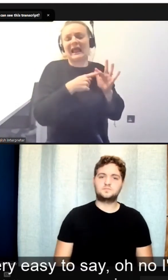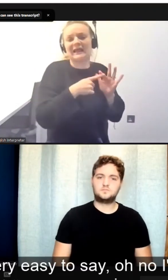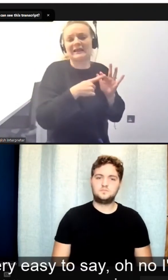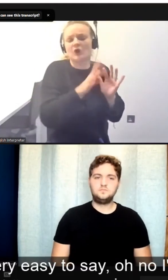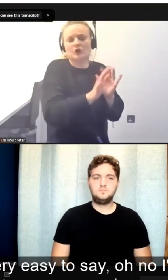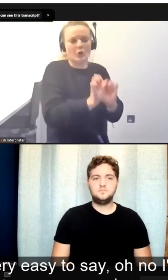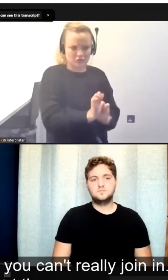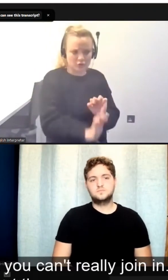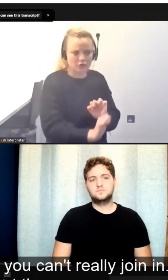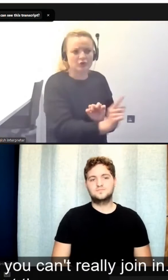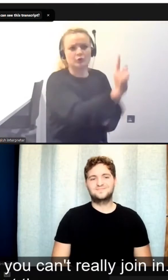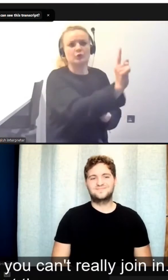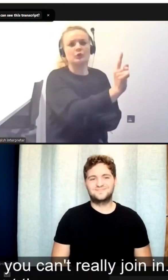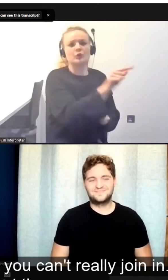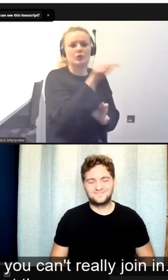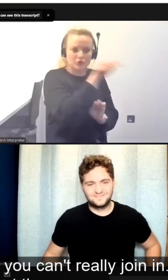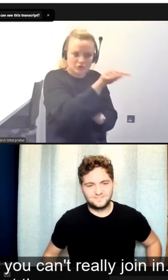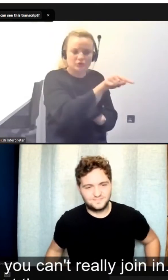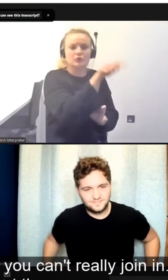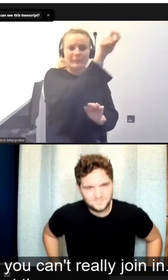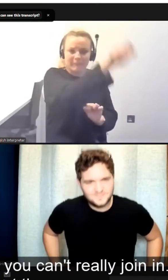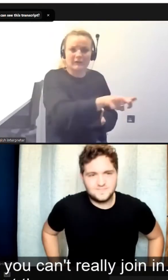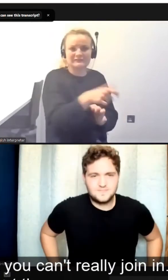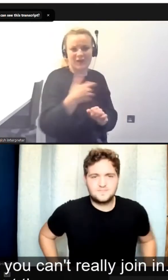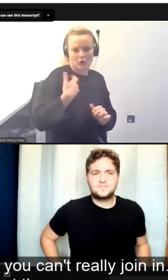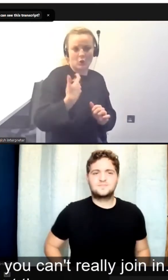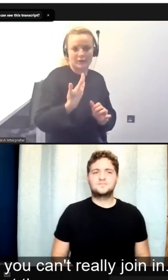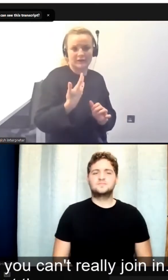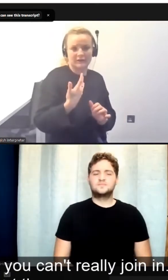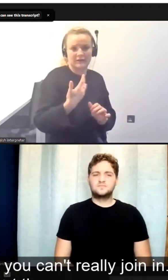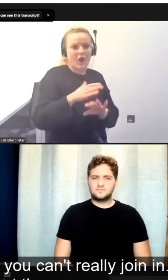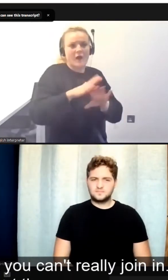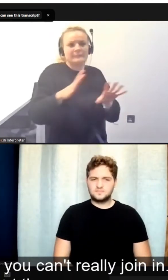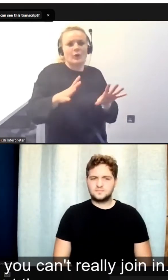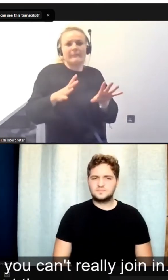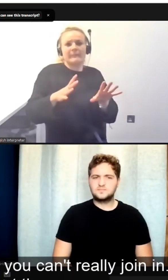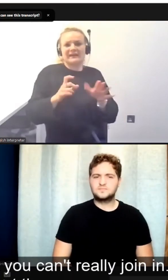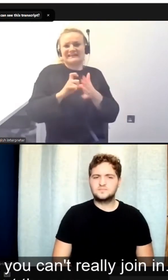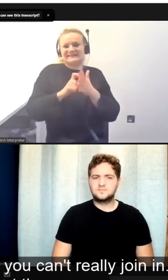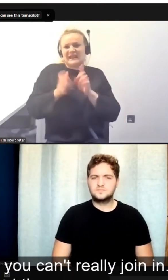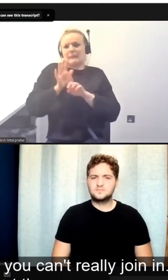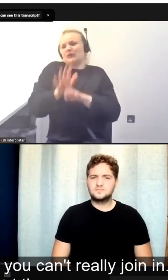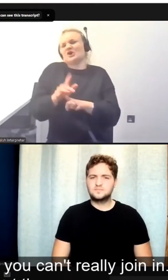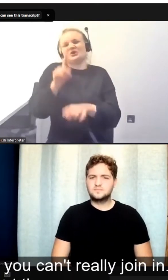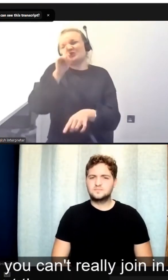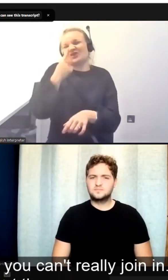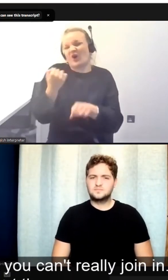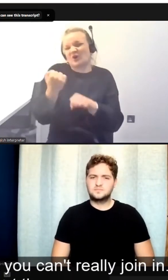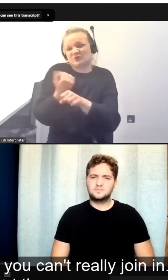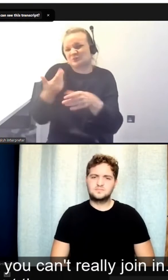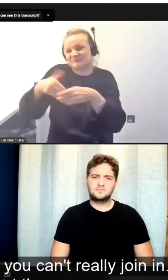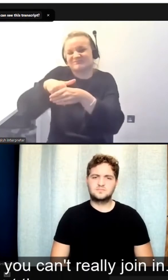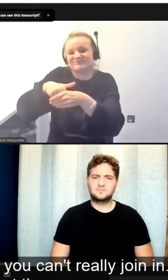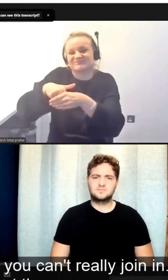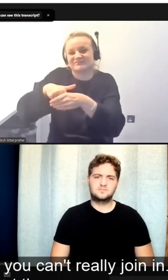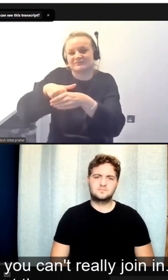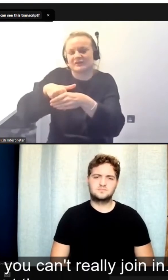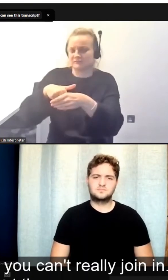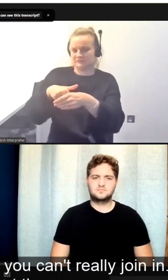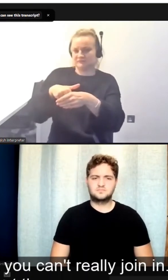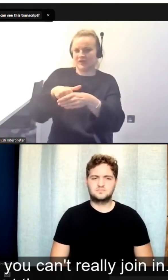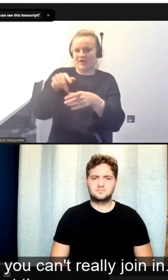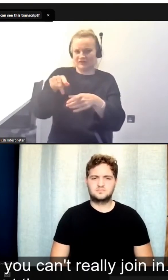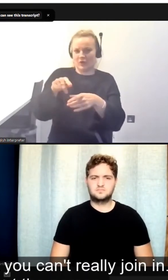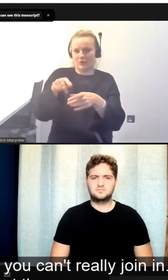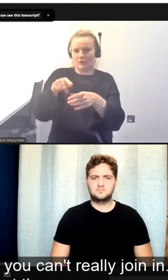you are annoying. Or I'm not being disabling. It's just that you can't really join in. So we make it very much about